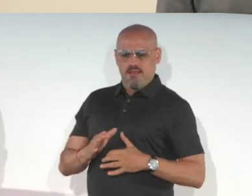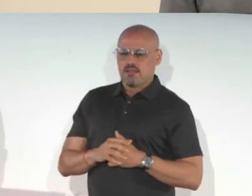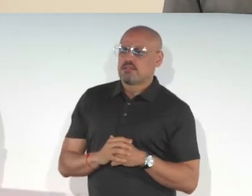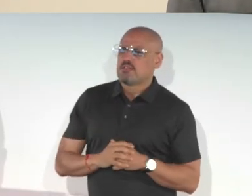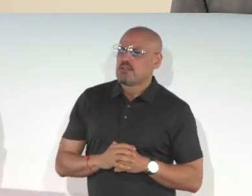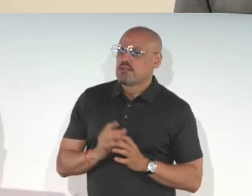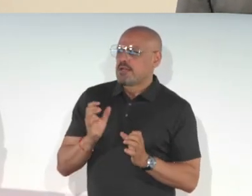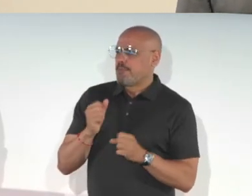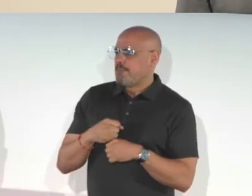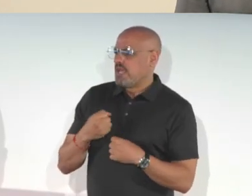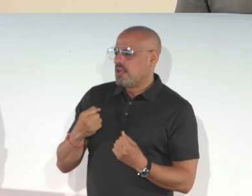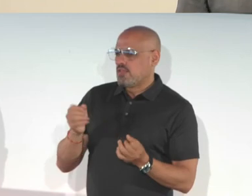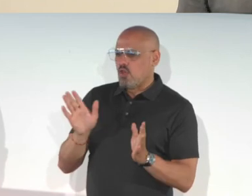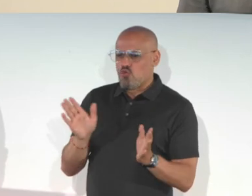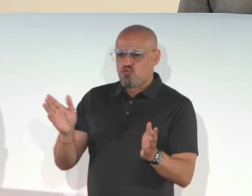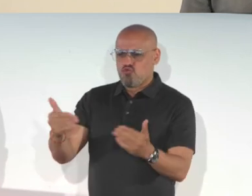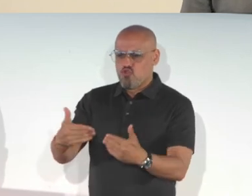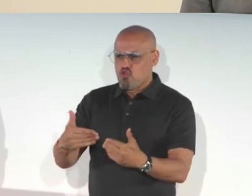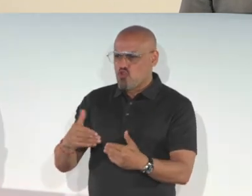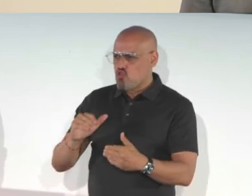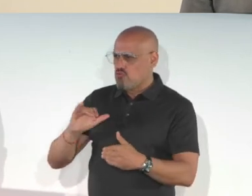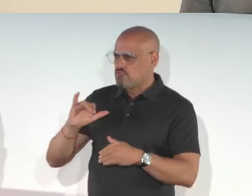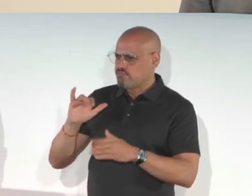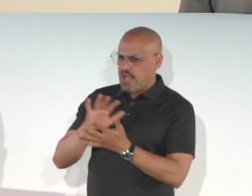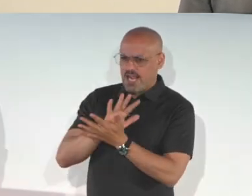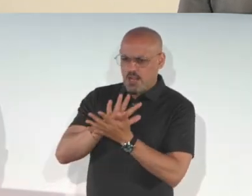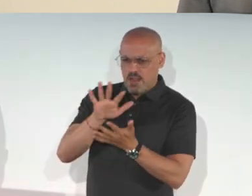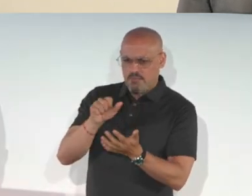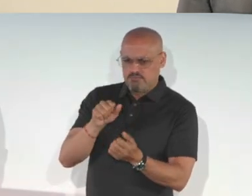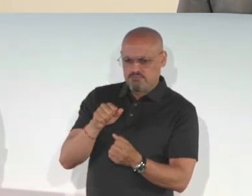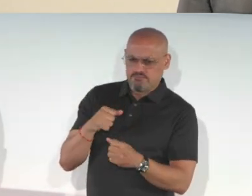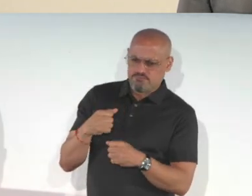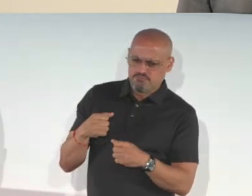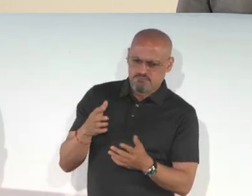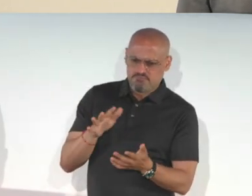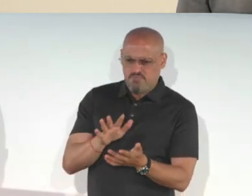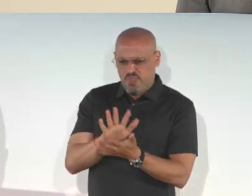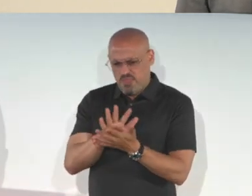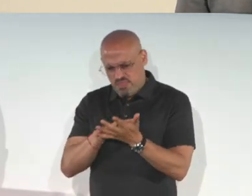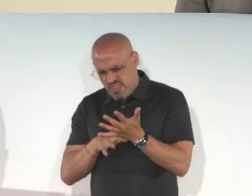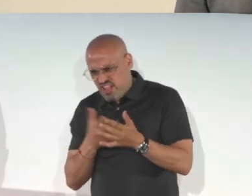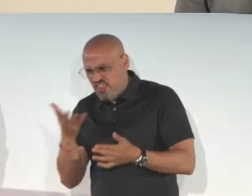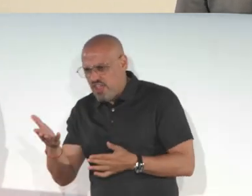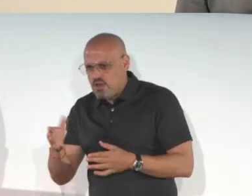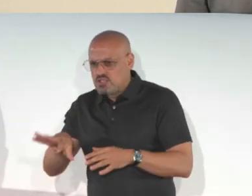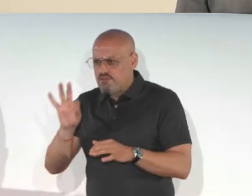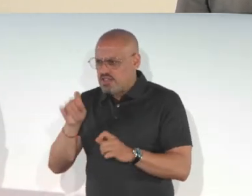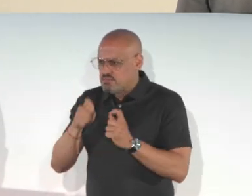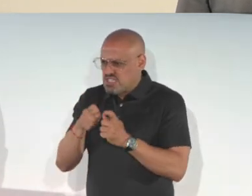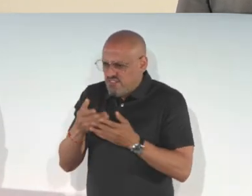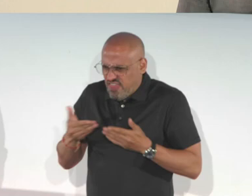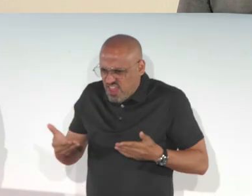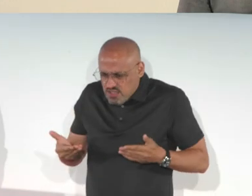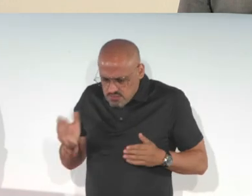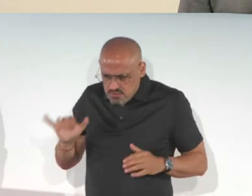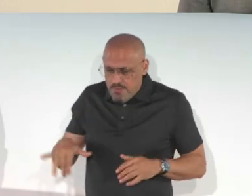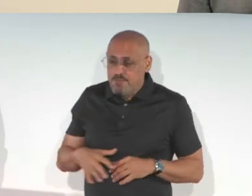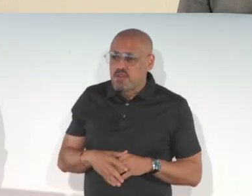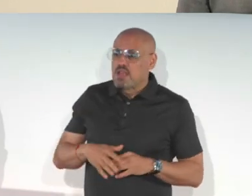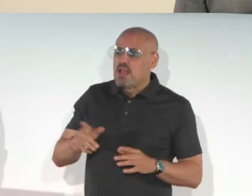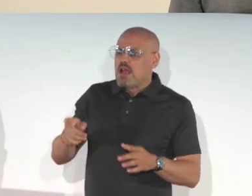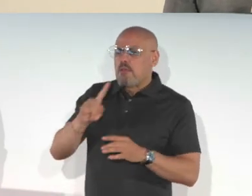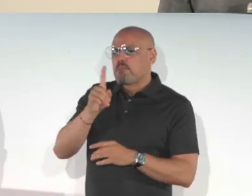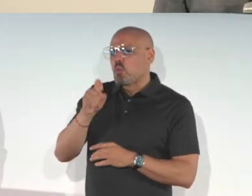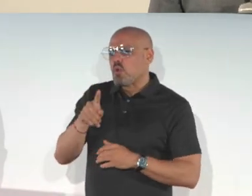generative AI to make new things in a very naturalistic way. You know, like make me a room and put all these